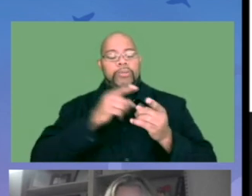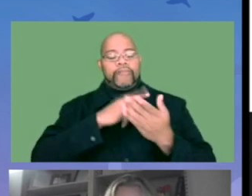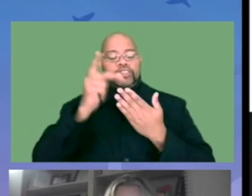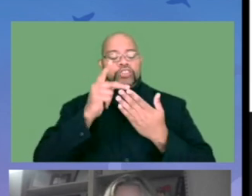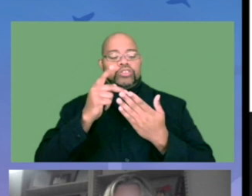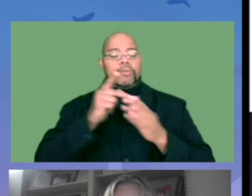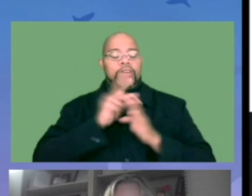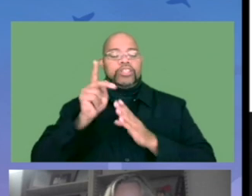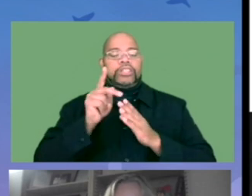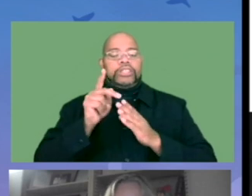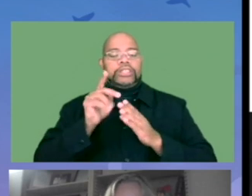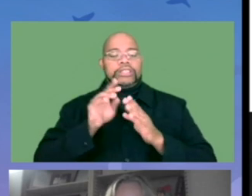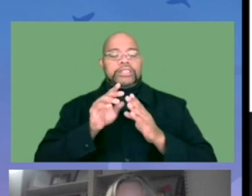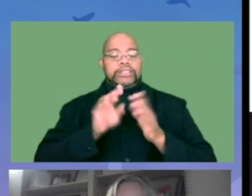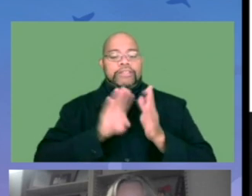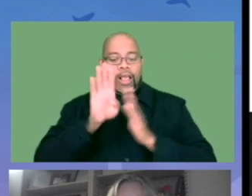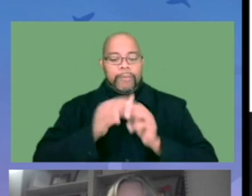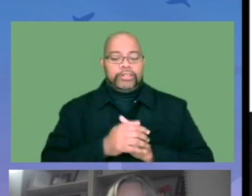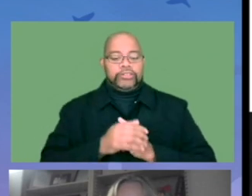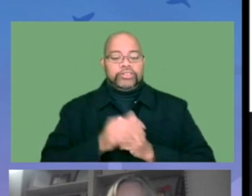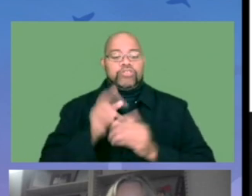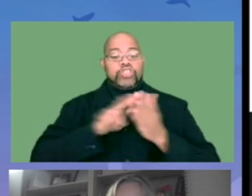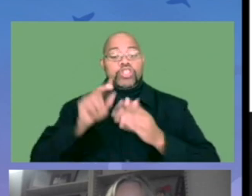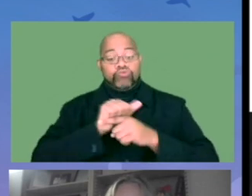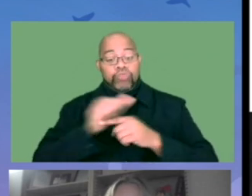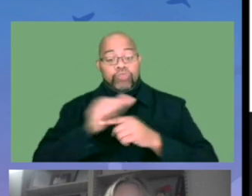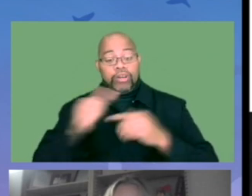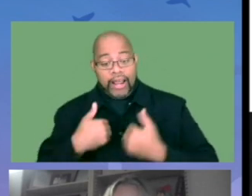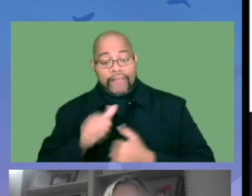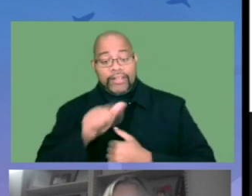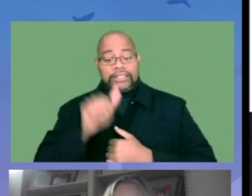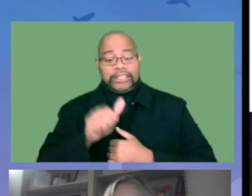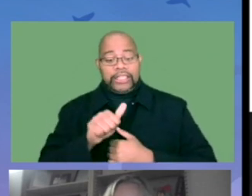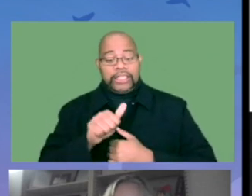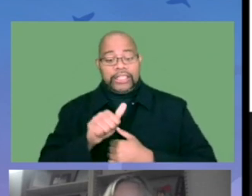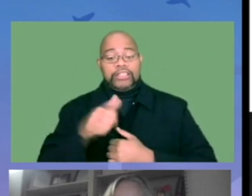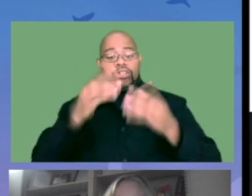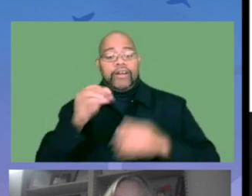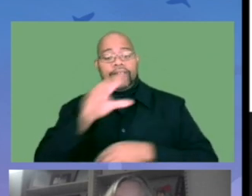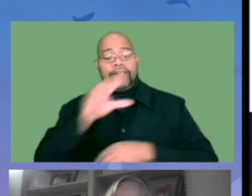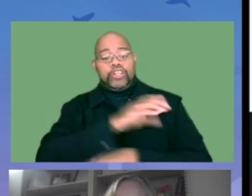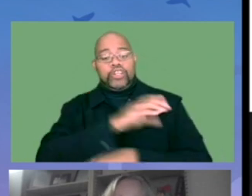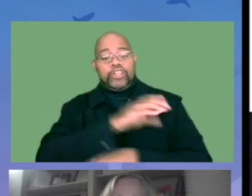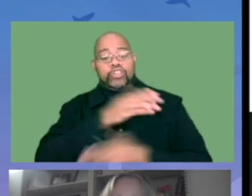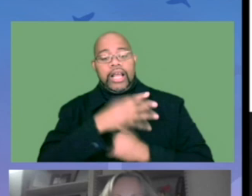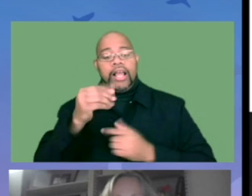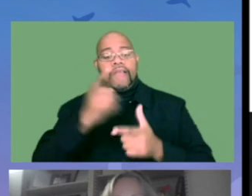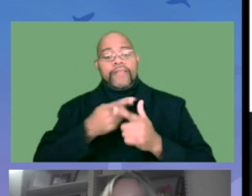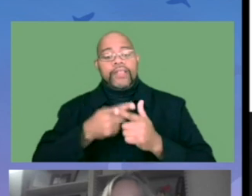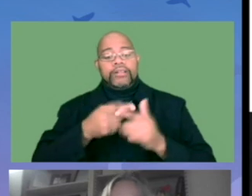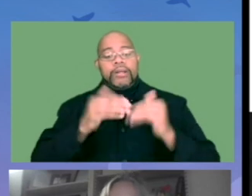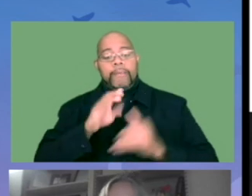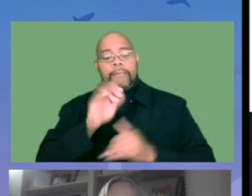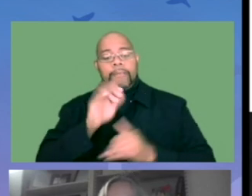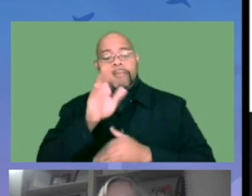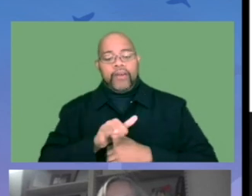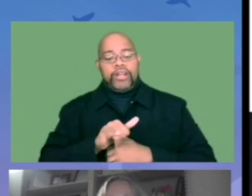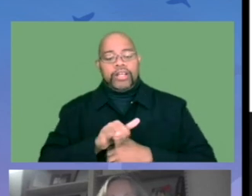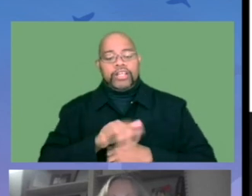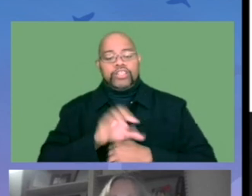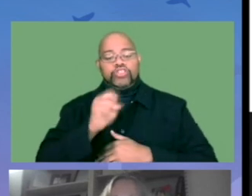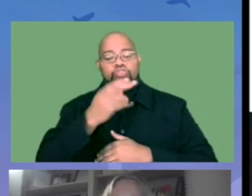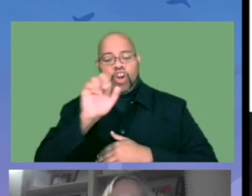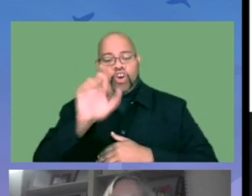professional development. Geirta Bardoshi is our director of research and training. Alyssa Dubé, our director of clinical services. And then